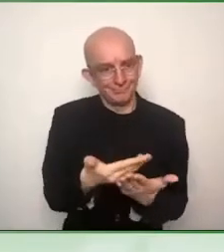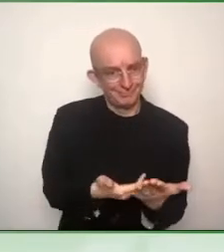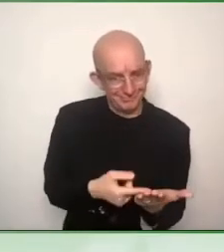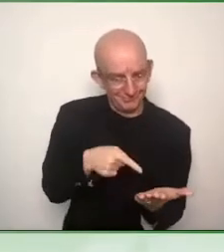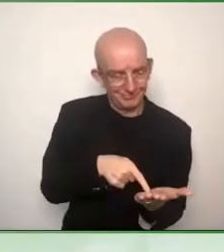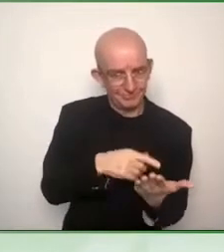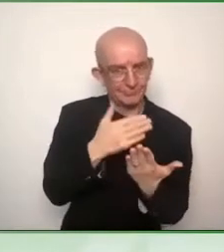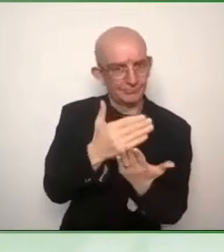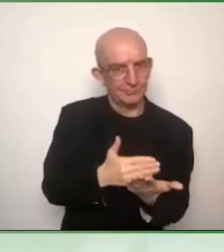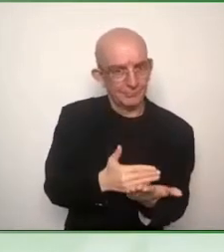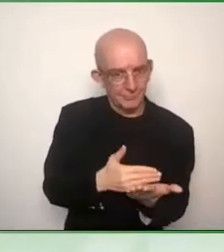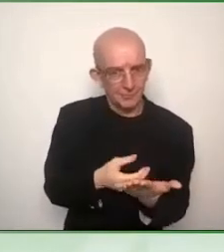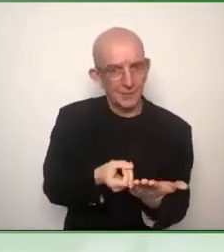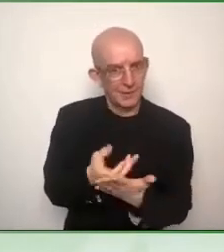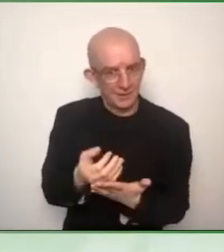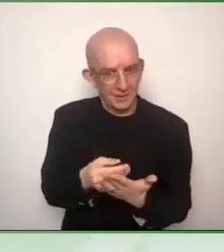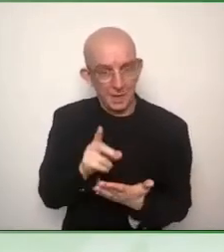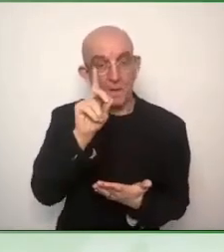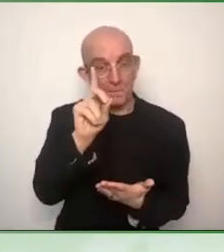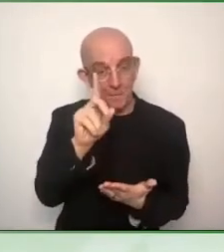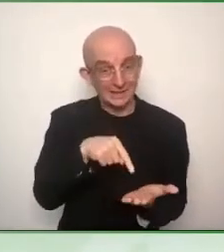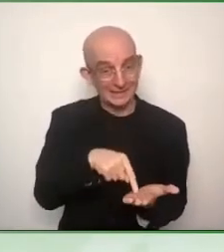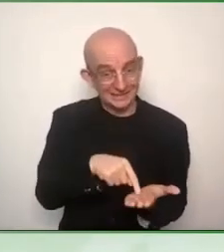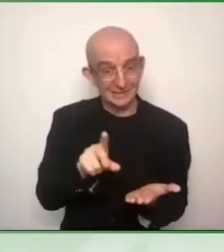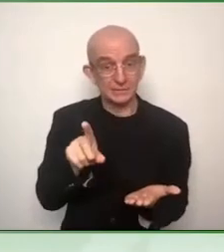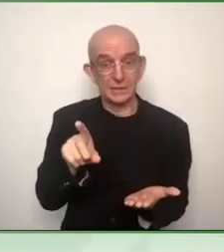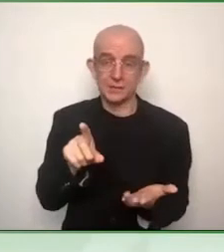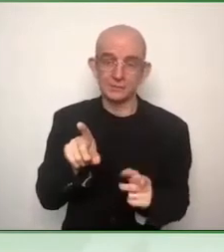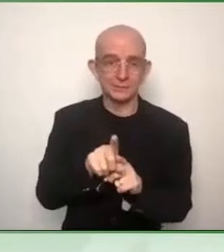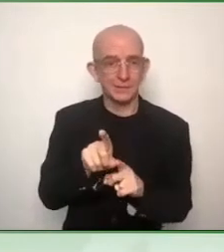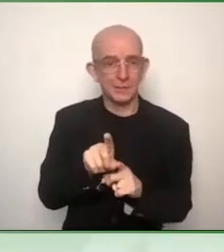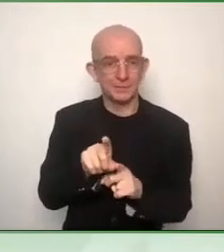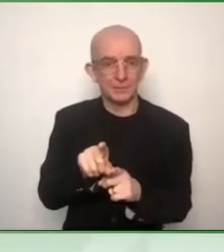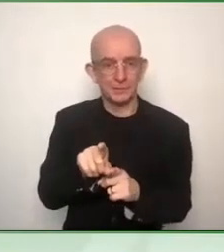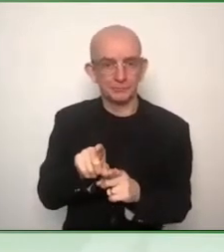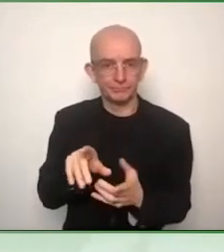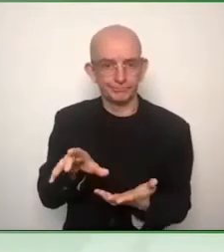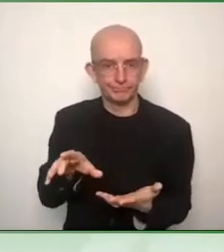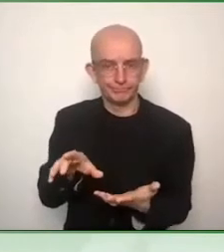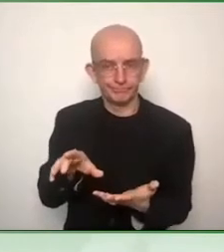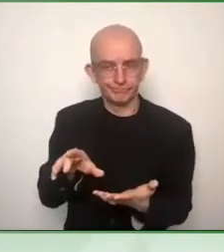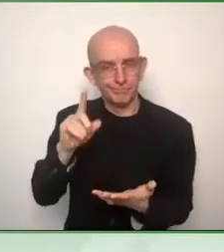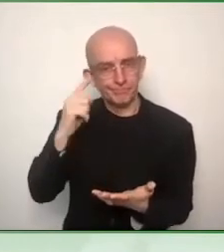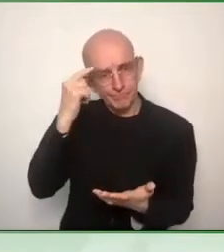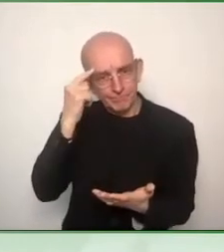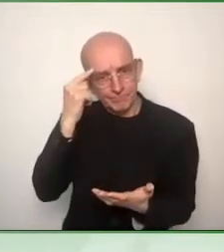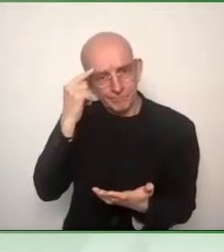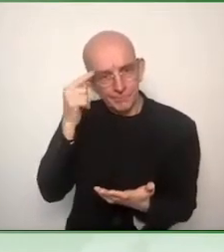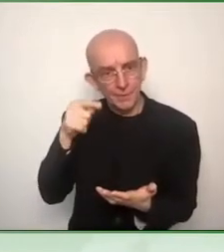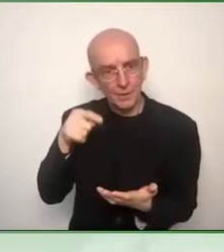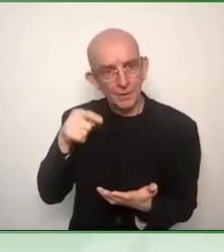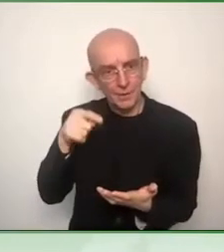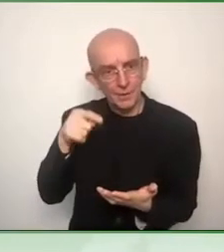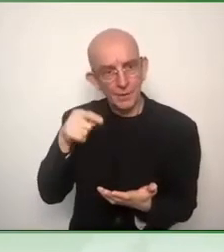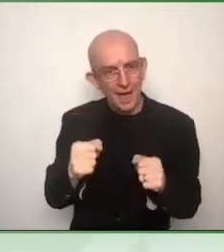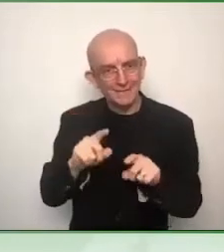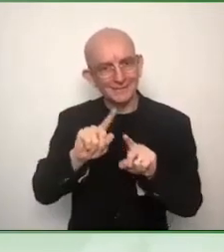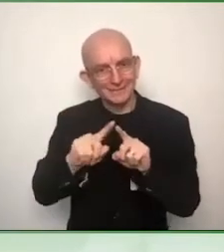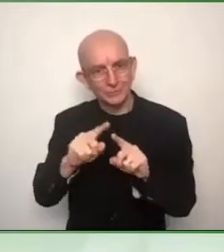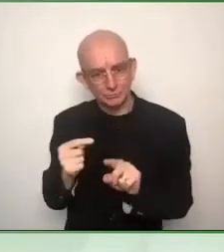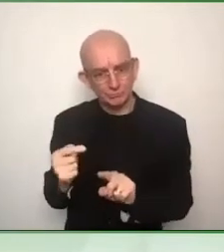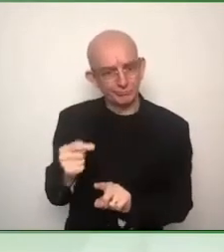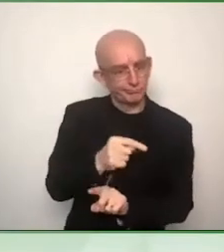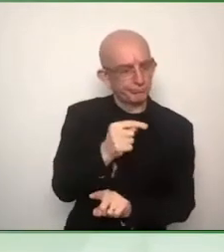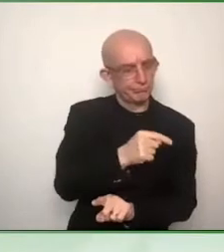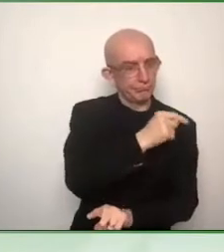you can use the Accessibility Act for the website, for the provision of information, for the ticketing machines. Yet,